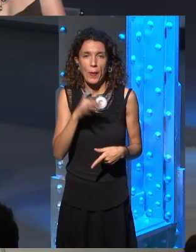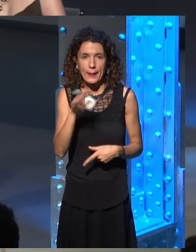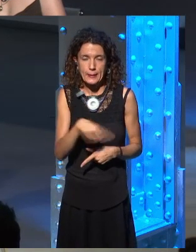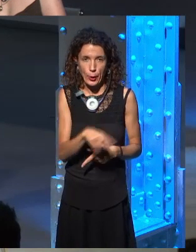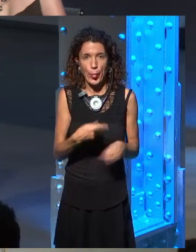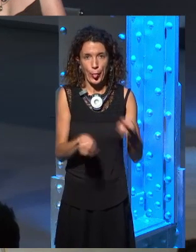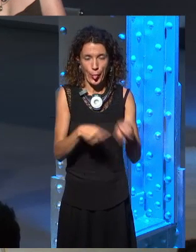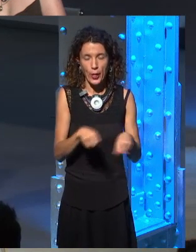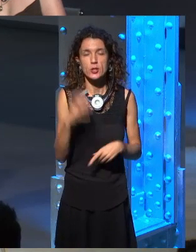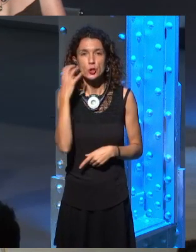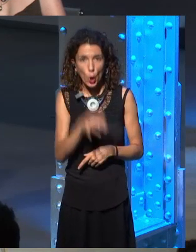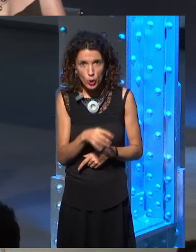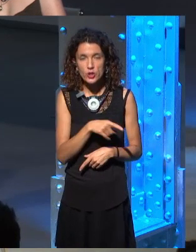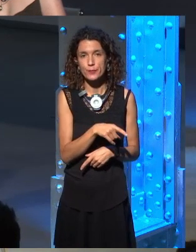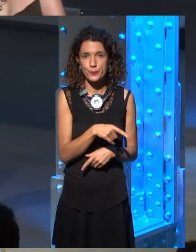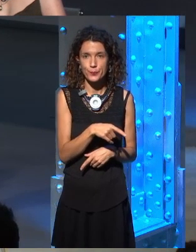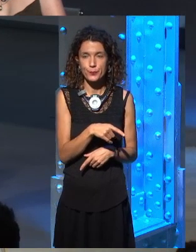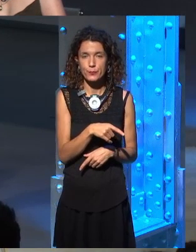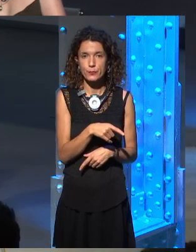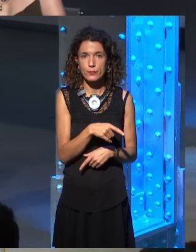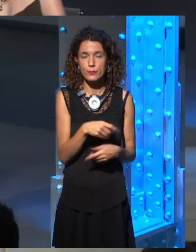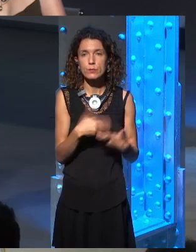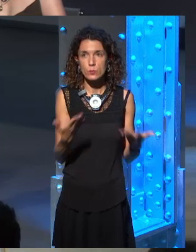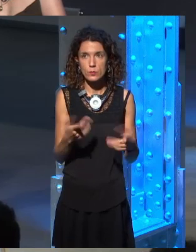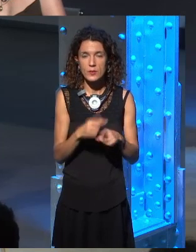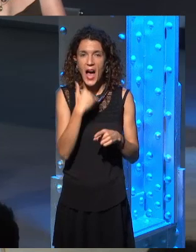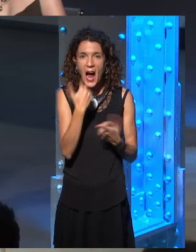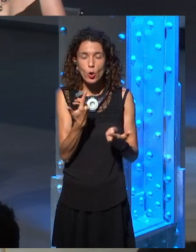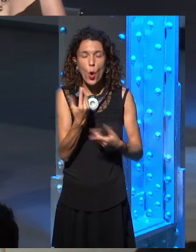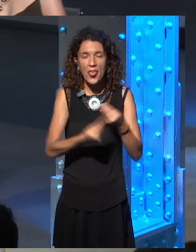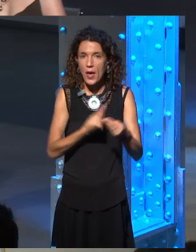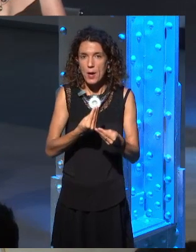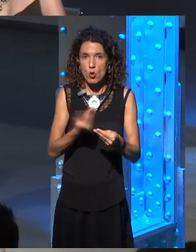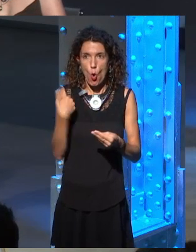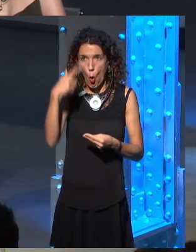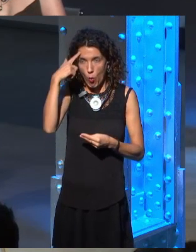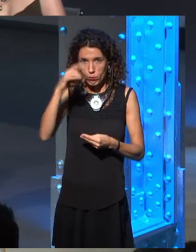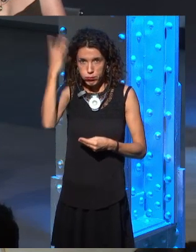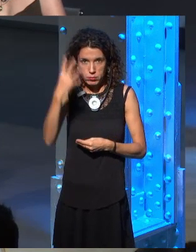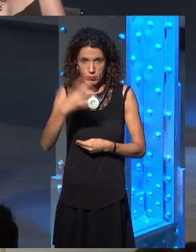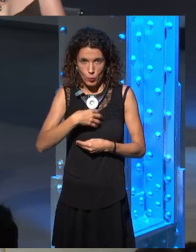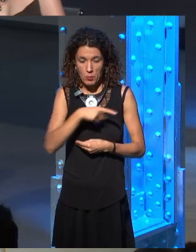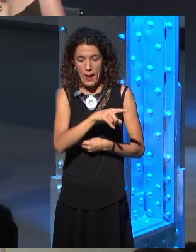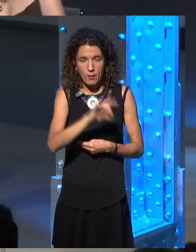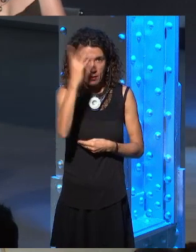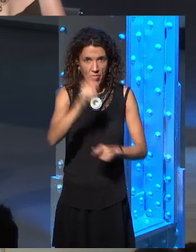that George is almost certainly going to do something I haven't really thought about. And we're all going to be quite surprised.